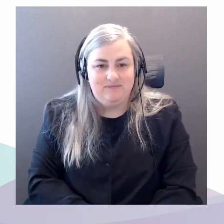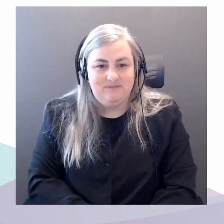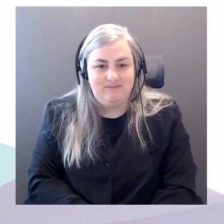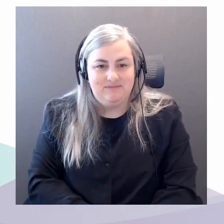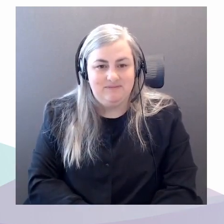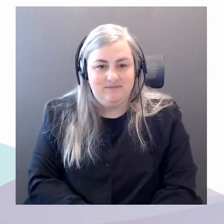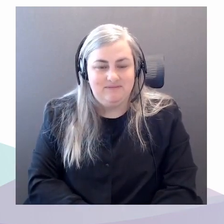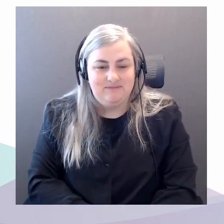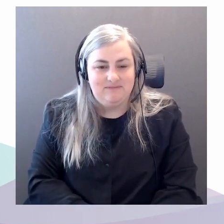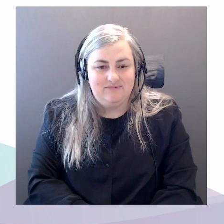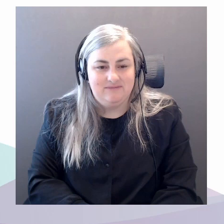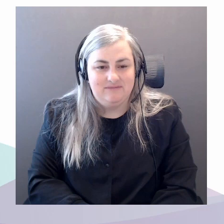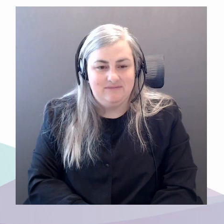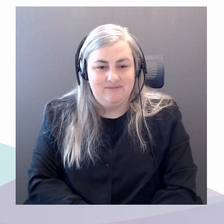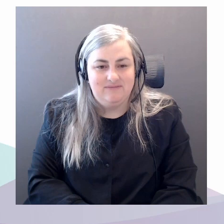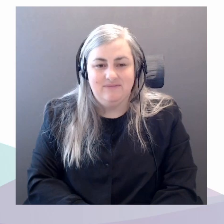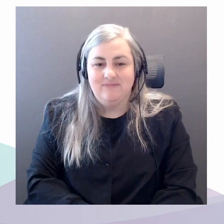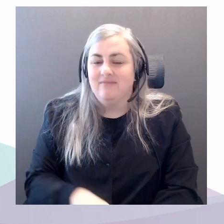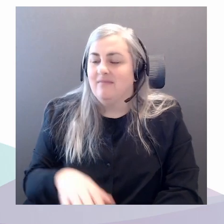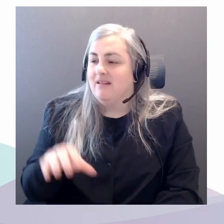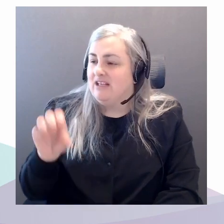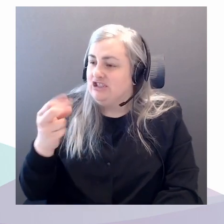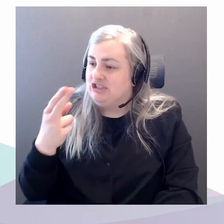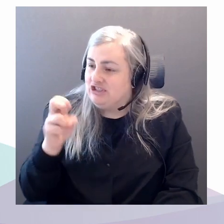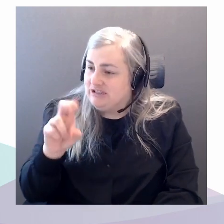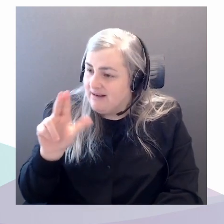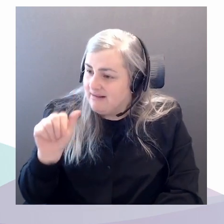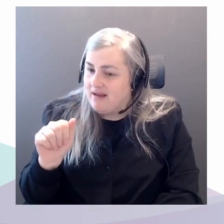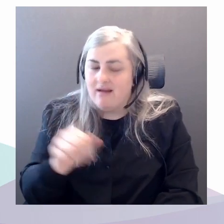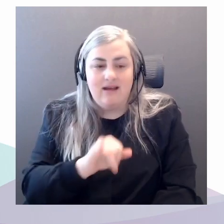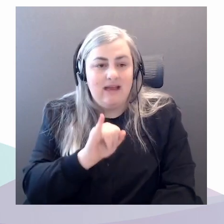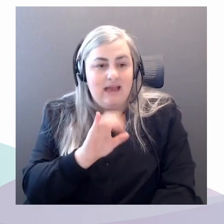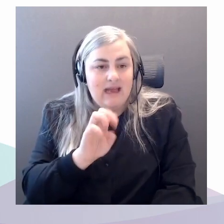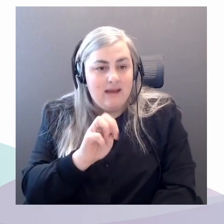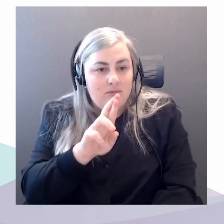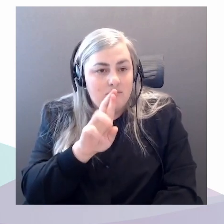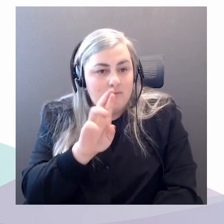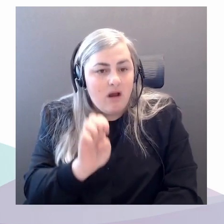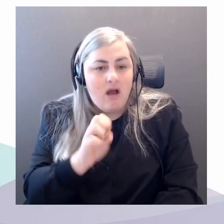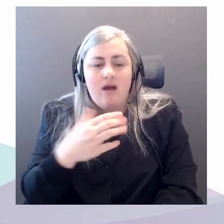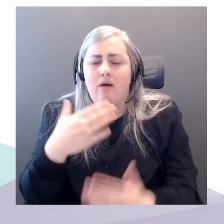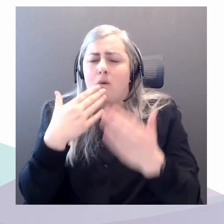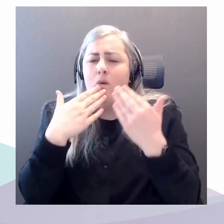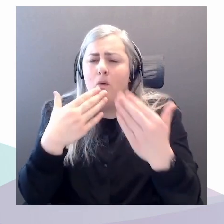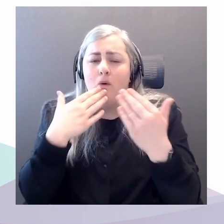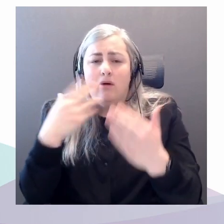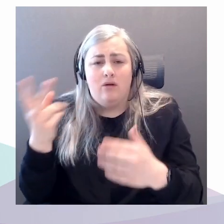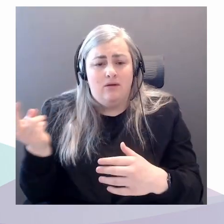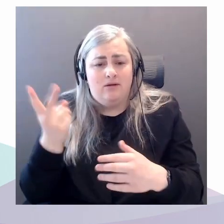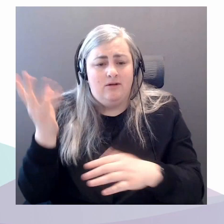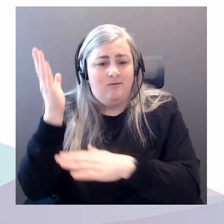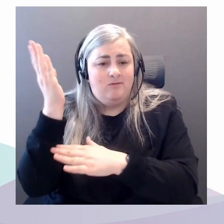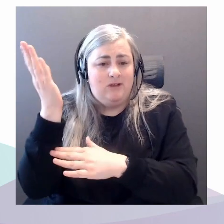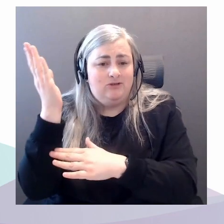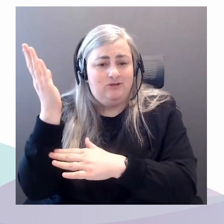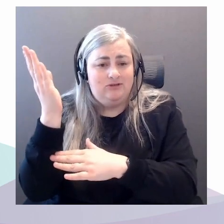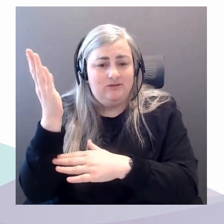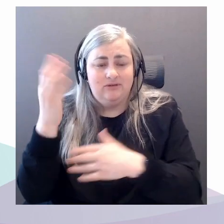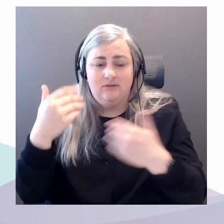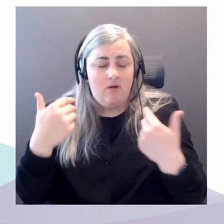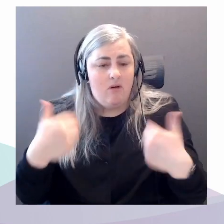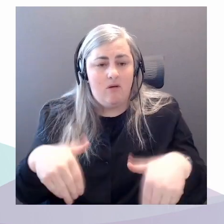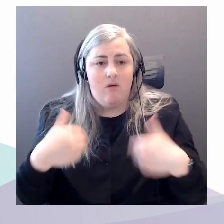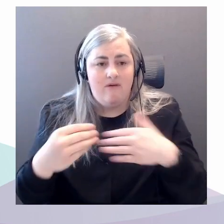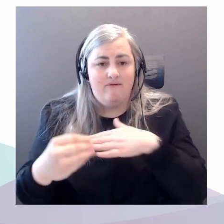Sheena and Imra, thank you so much for this presentation. It was so informative and also so impressive to see what you've been doing